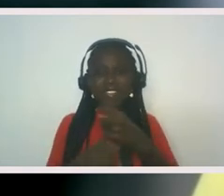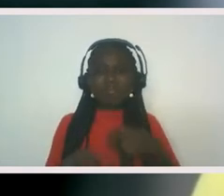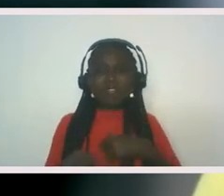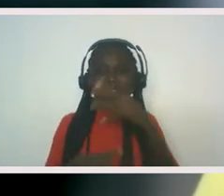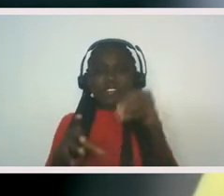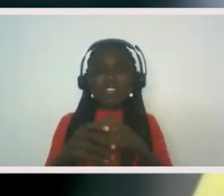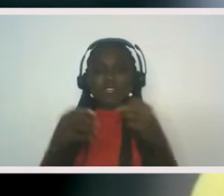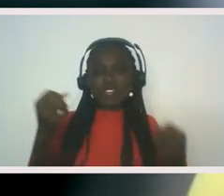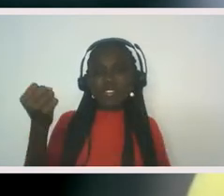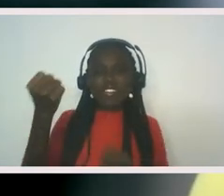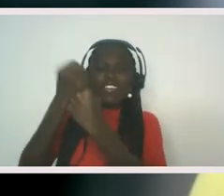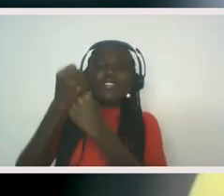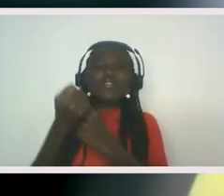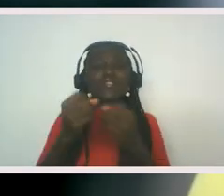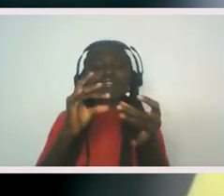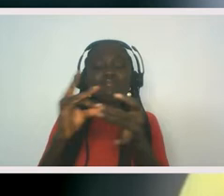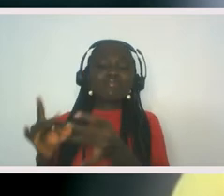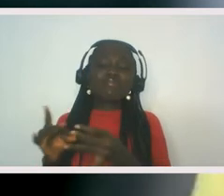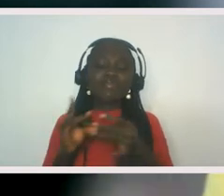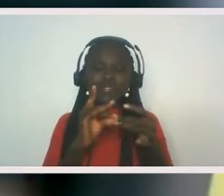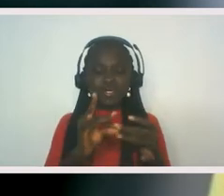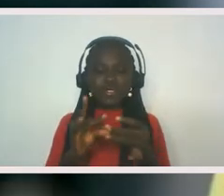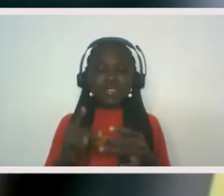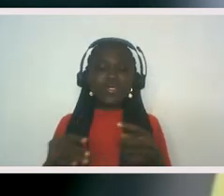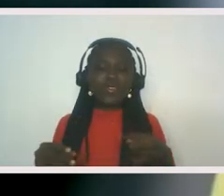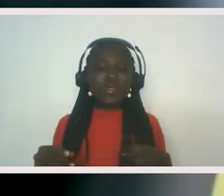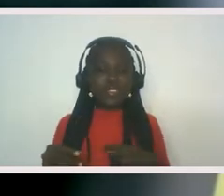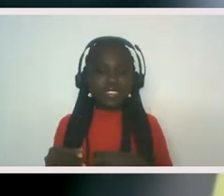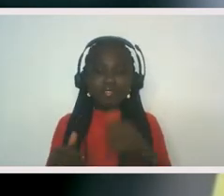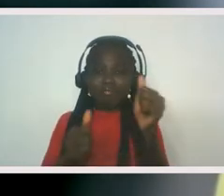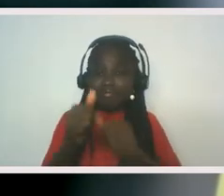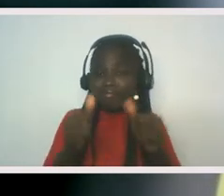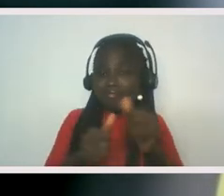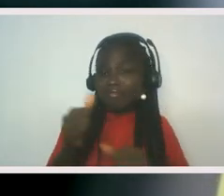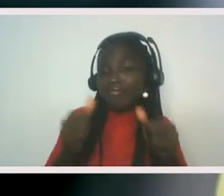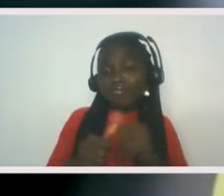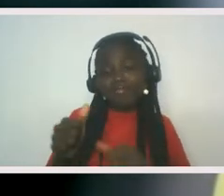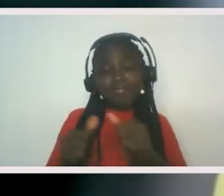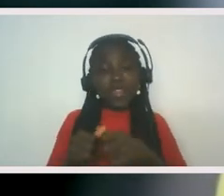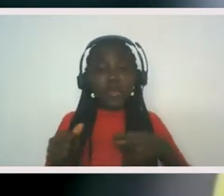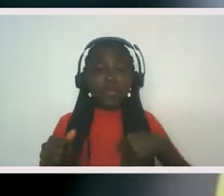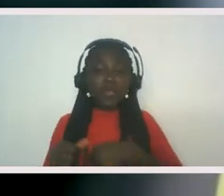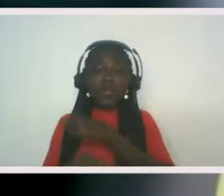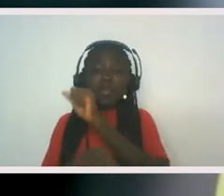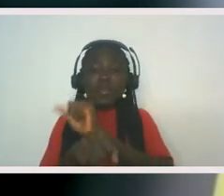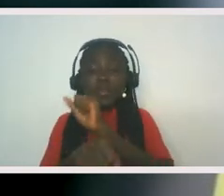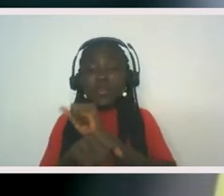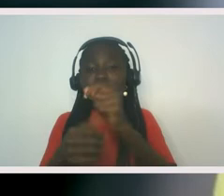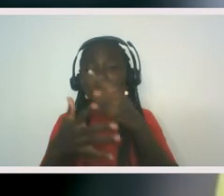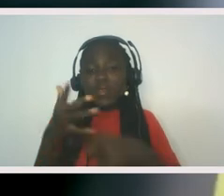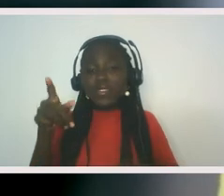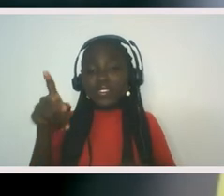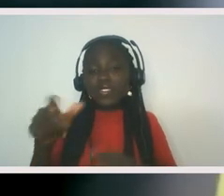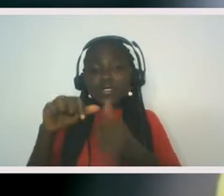and we are actually in our day-to-day lives. The work we do is to deal with some of these social and